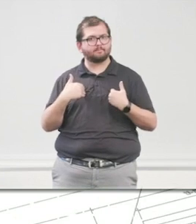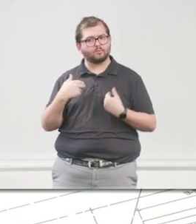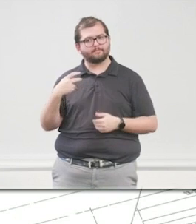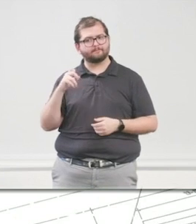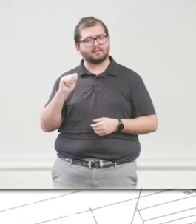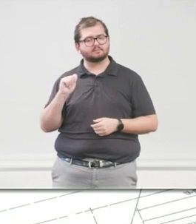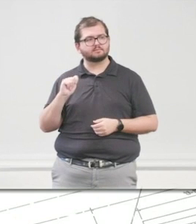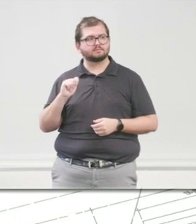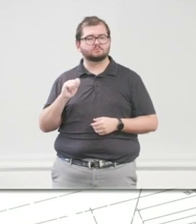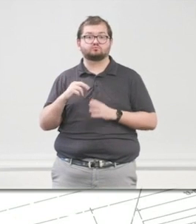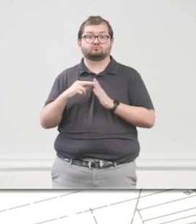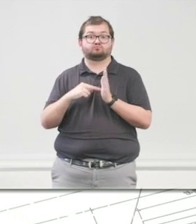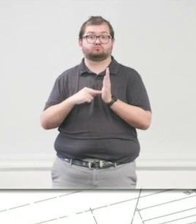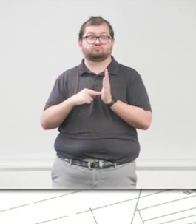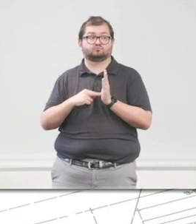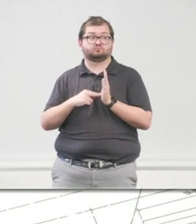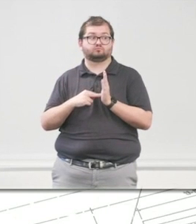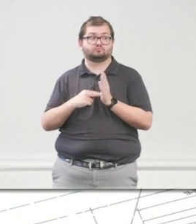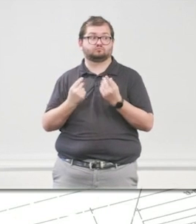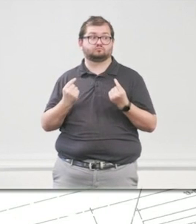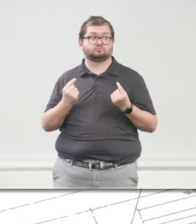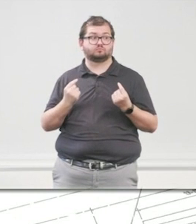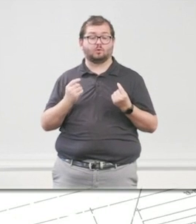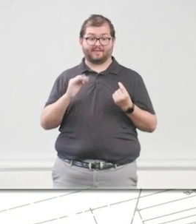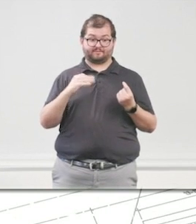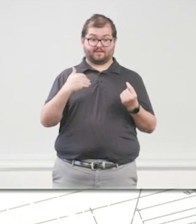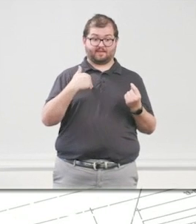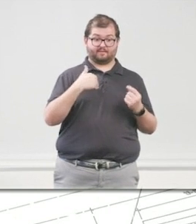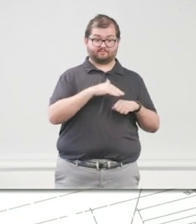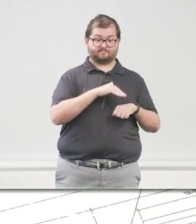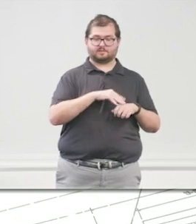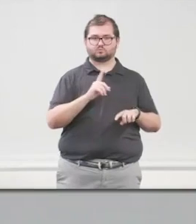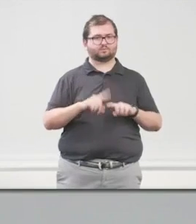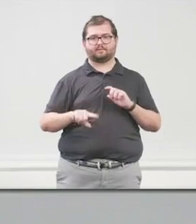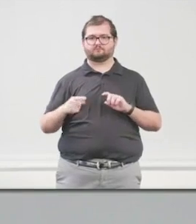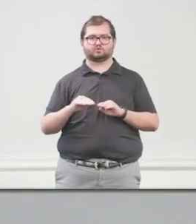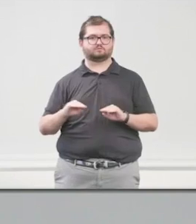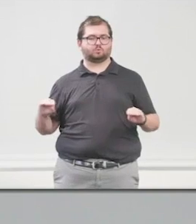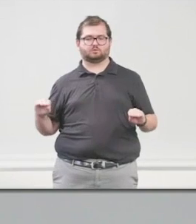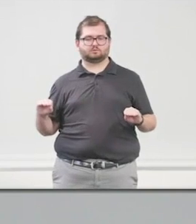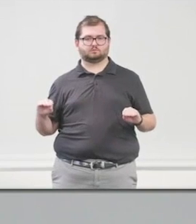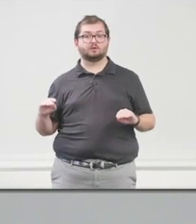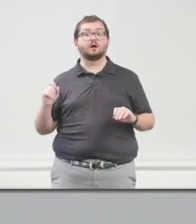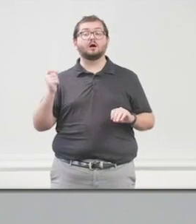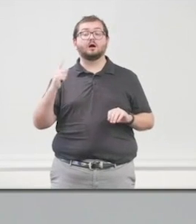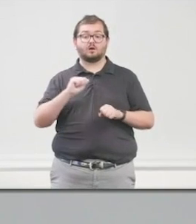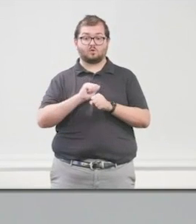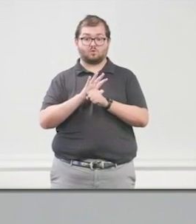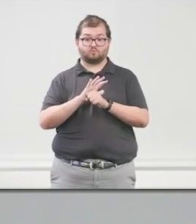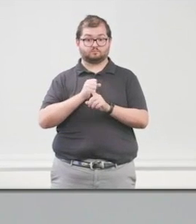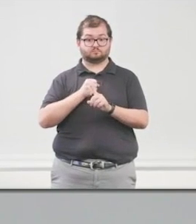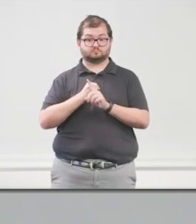There's a rule you have to take. You can't say first floor for pets. Since the pandemic, virtually,